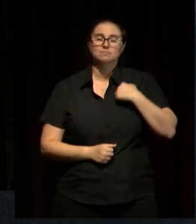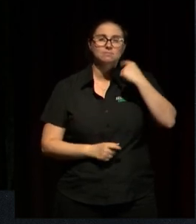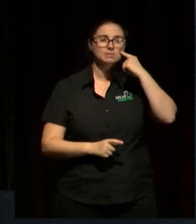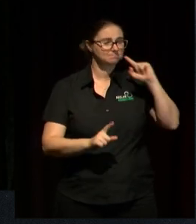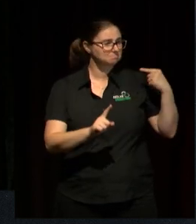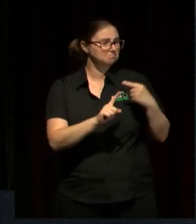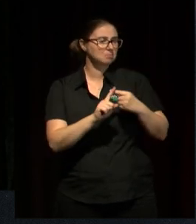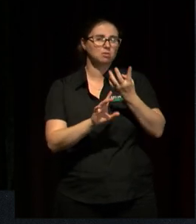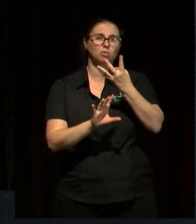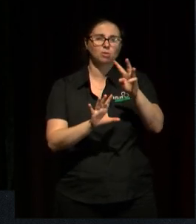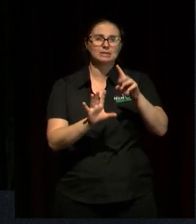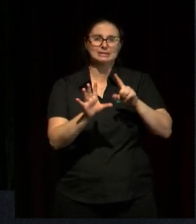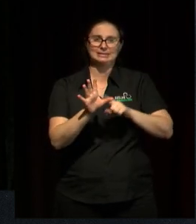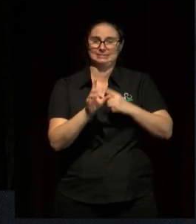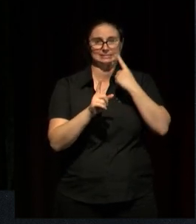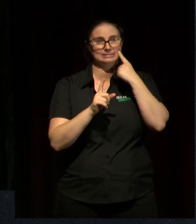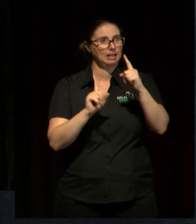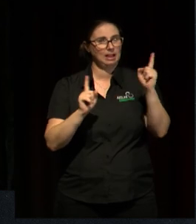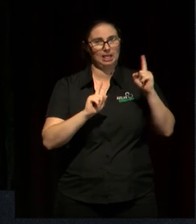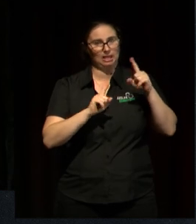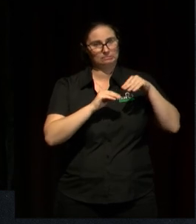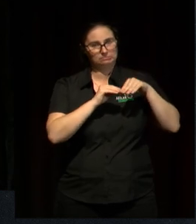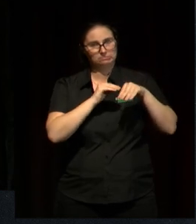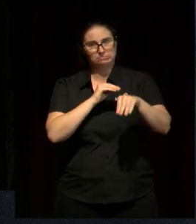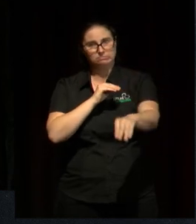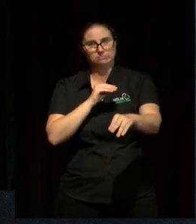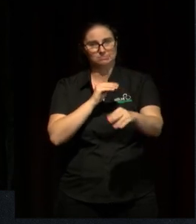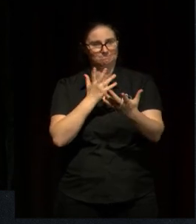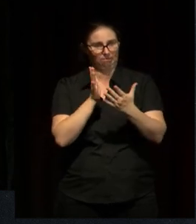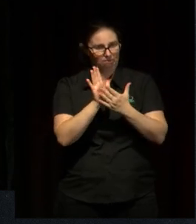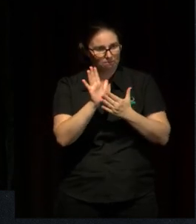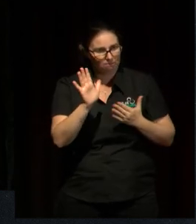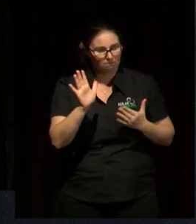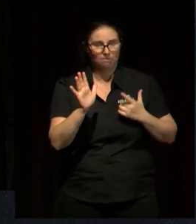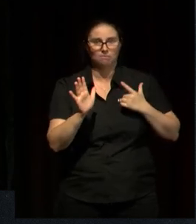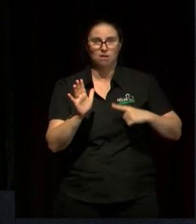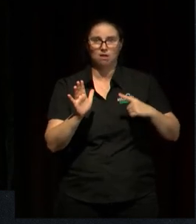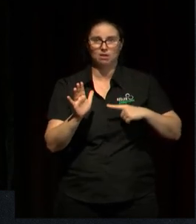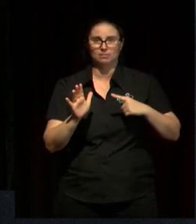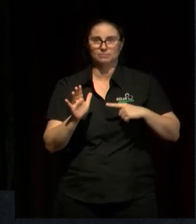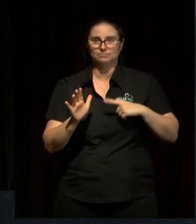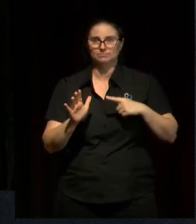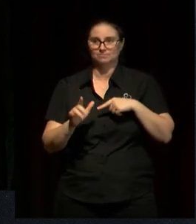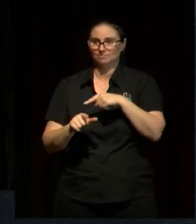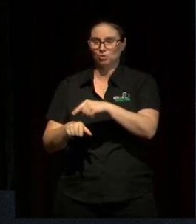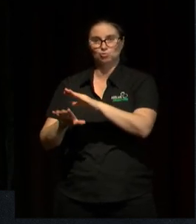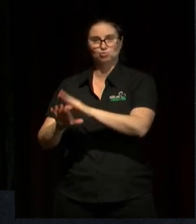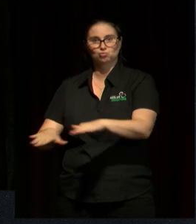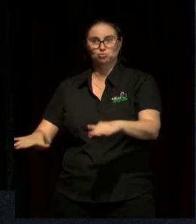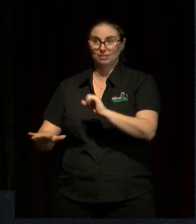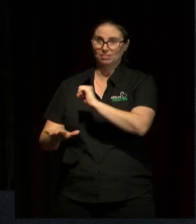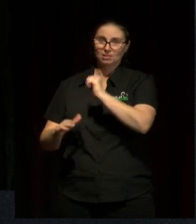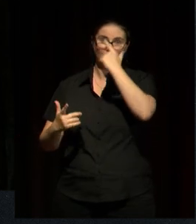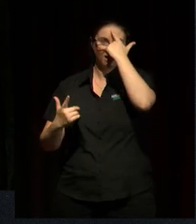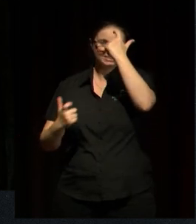a backward trend where children's ideas are not the platform for curriculum thinking and decision